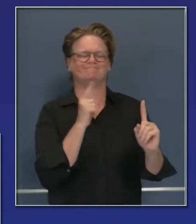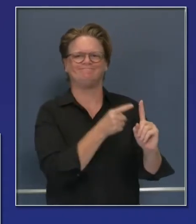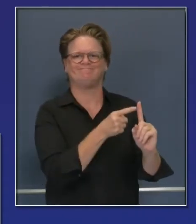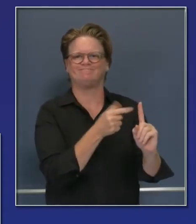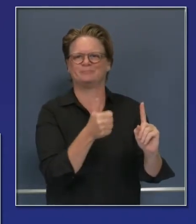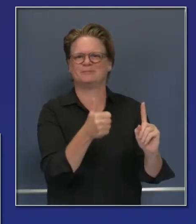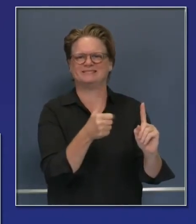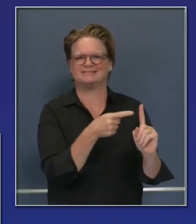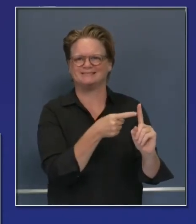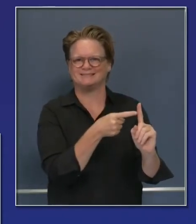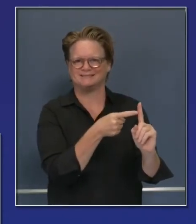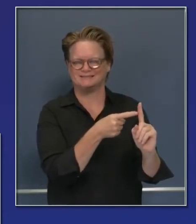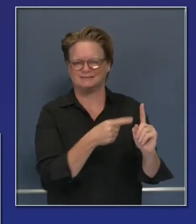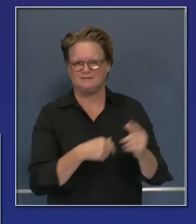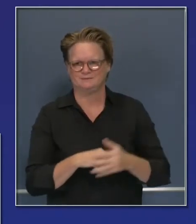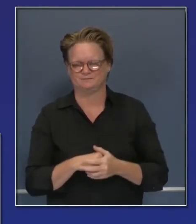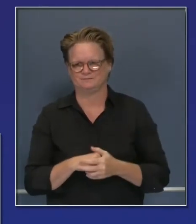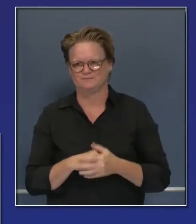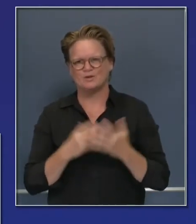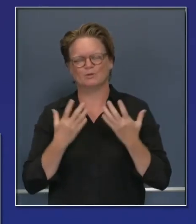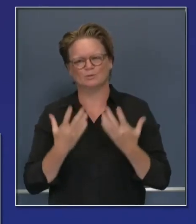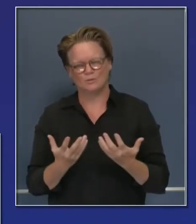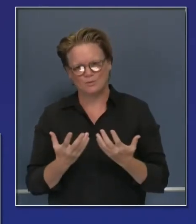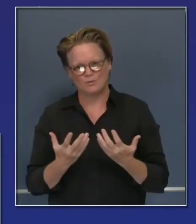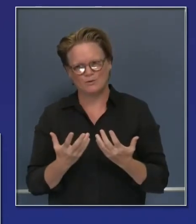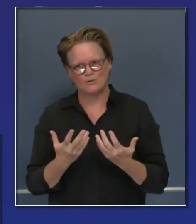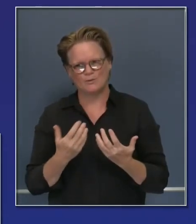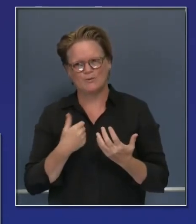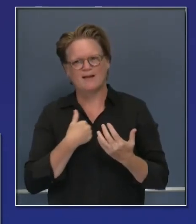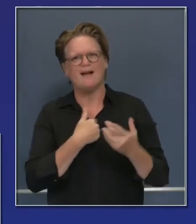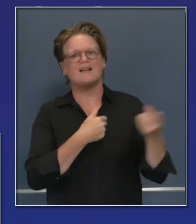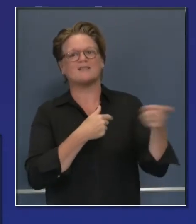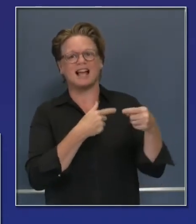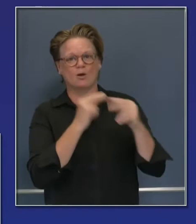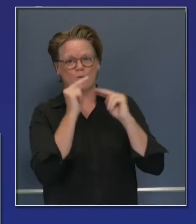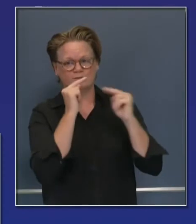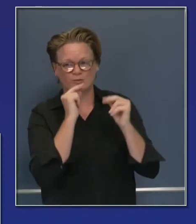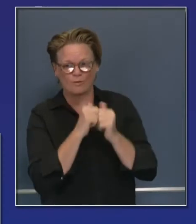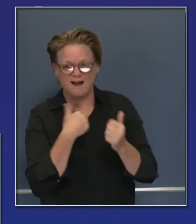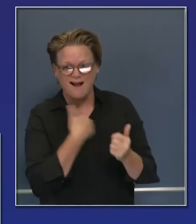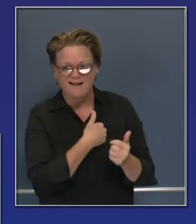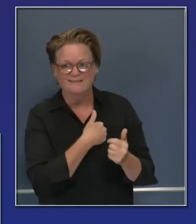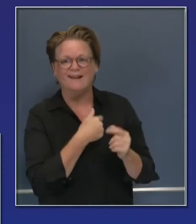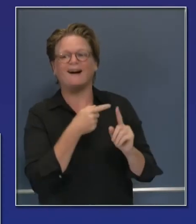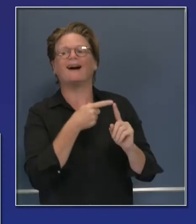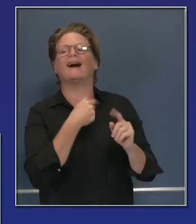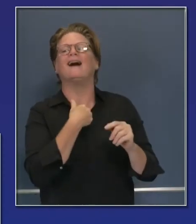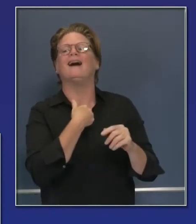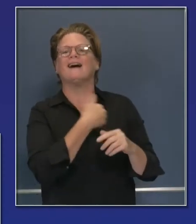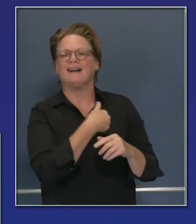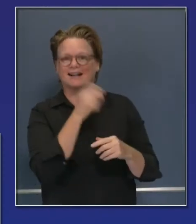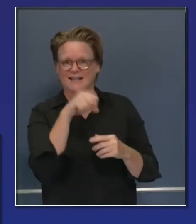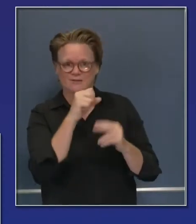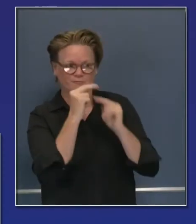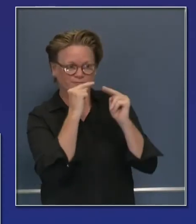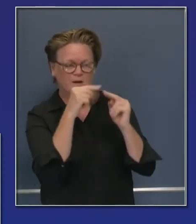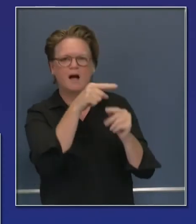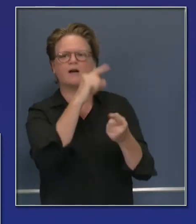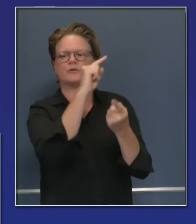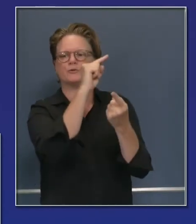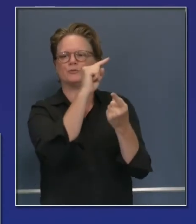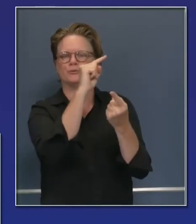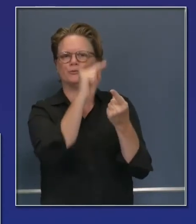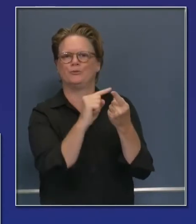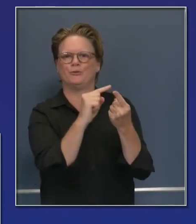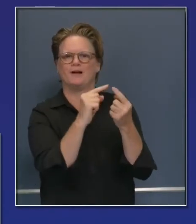status, if indeed this contractor negotiates with another group even lower prices, that will get that same matched lower price. But this